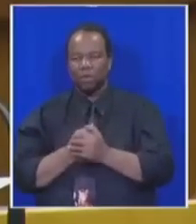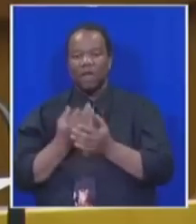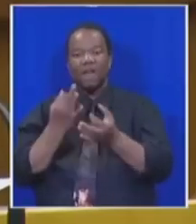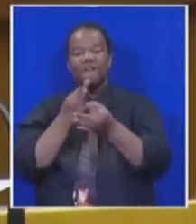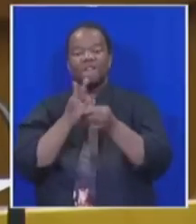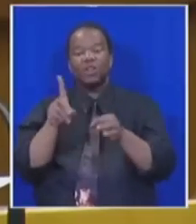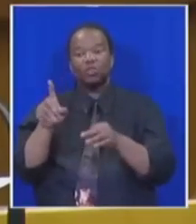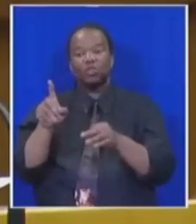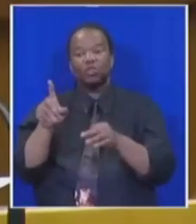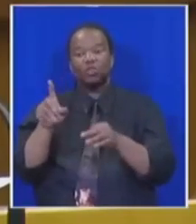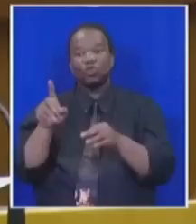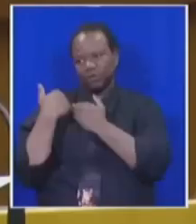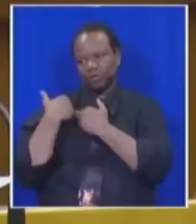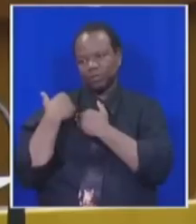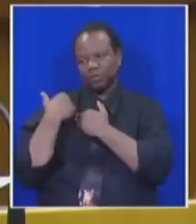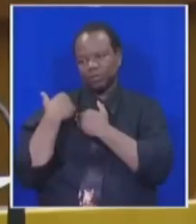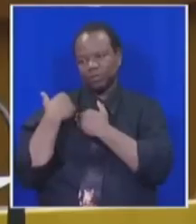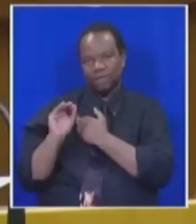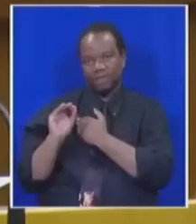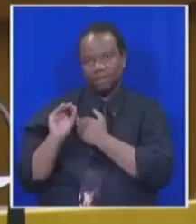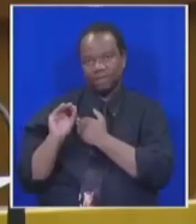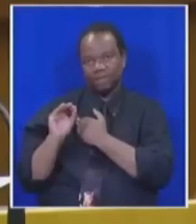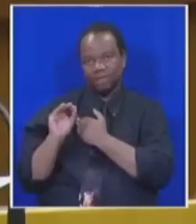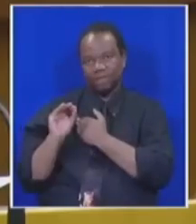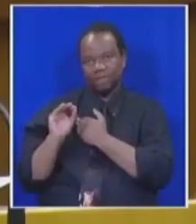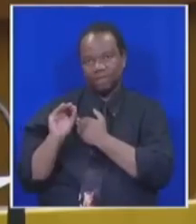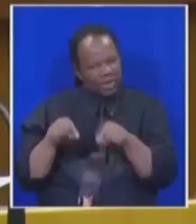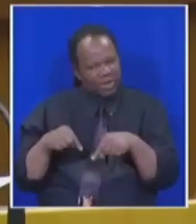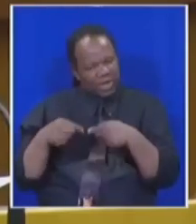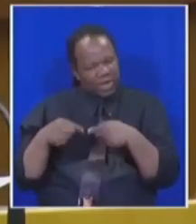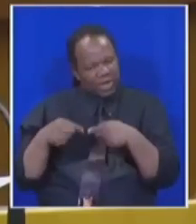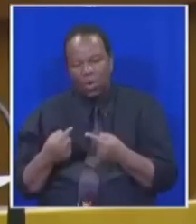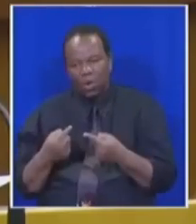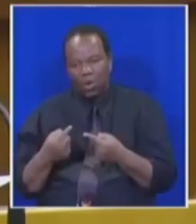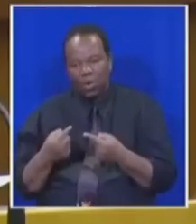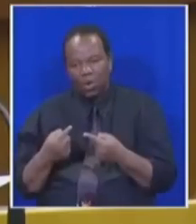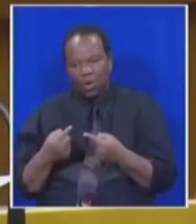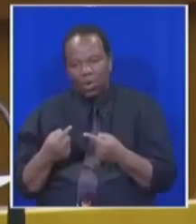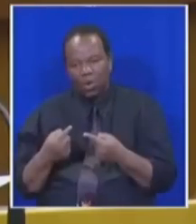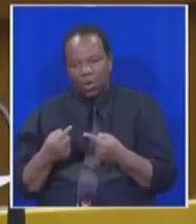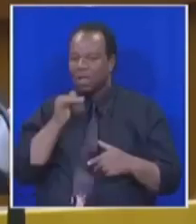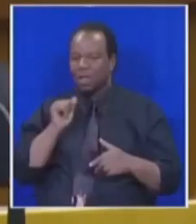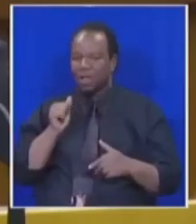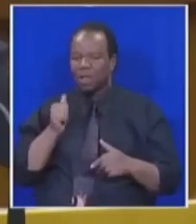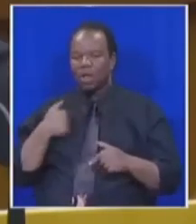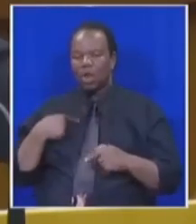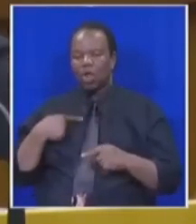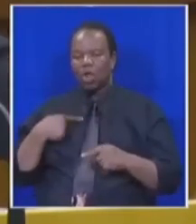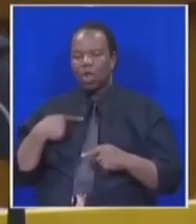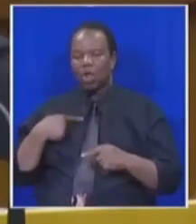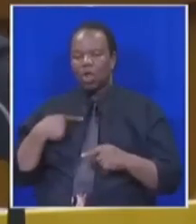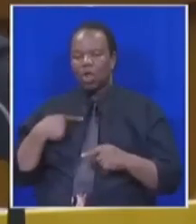With freedom comes responsibilities. We dare not linger for a long walk is not yet ended.